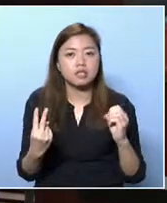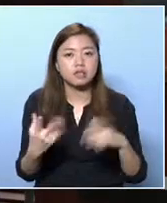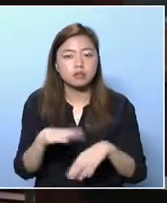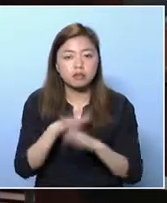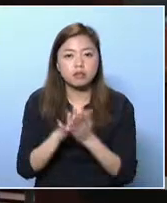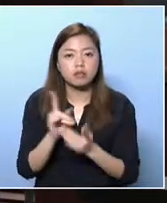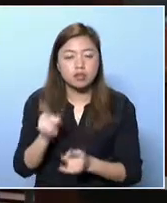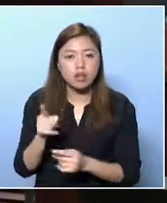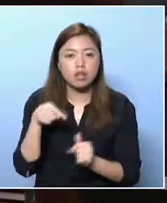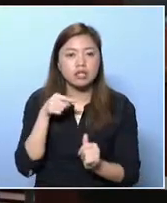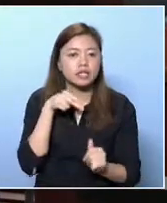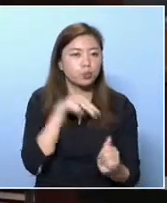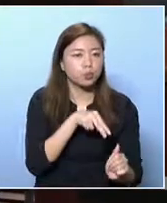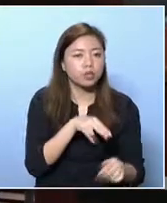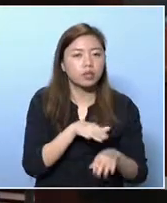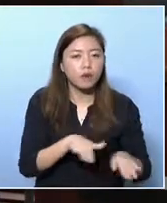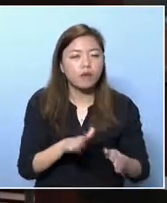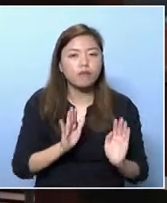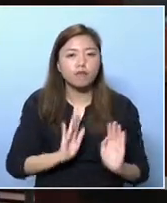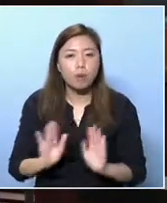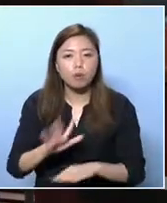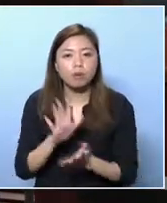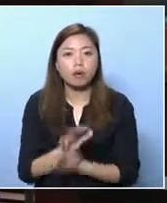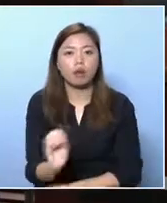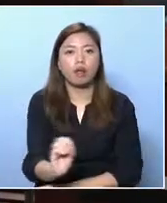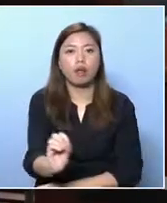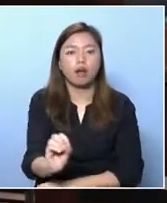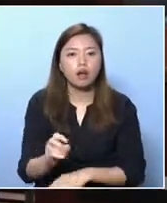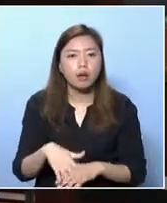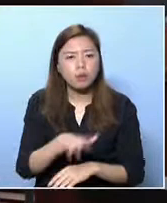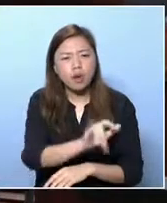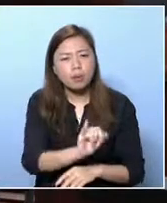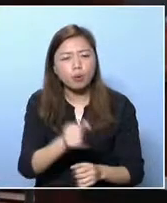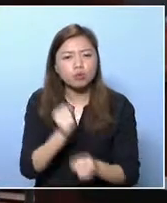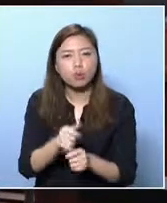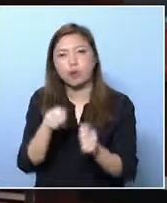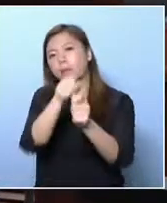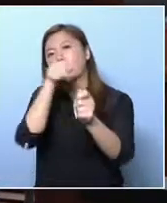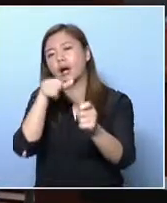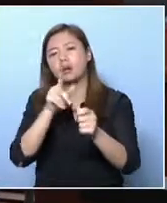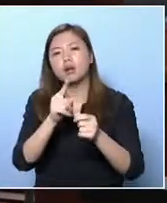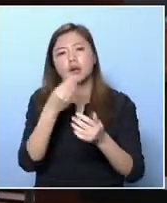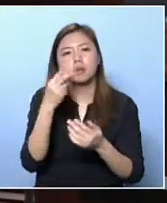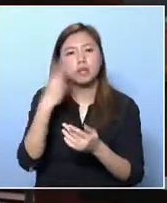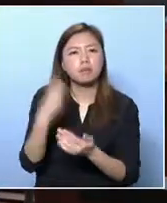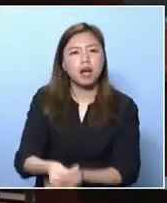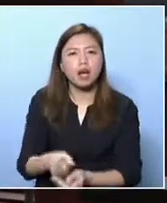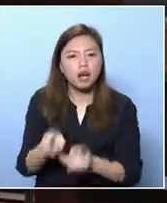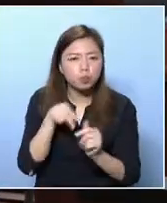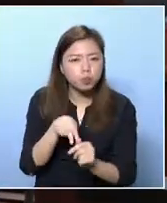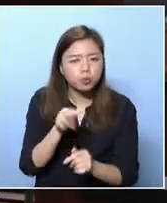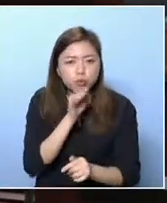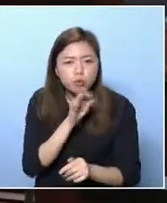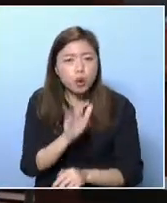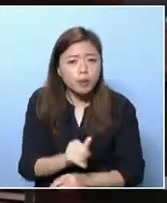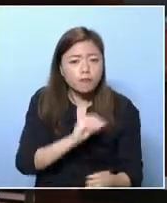for their training, which is more than 10,000 square meters. That's in Cheungguan